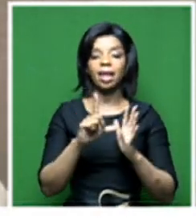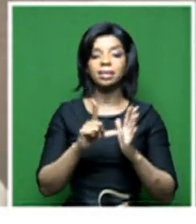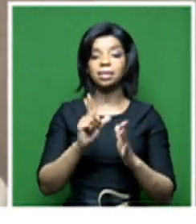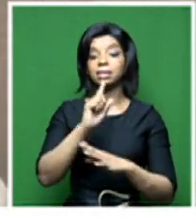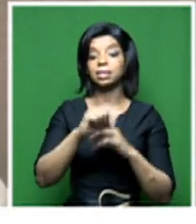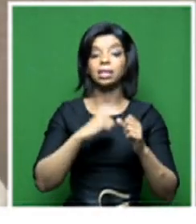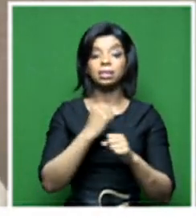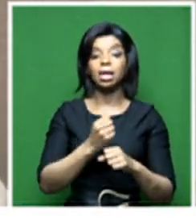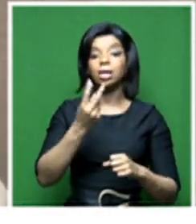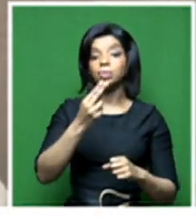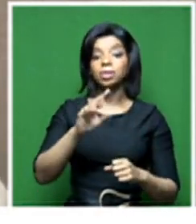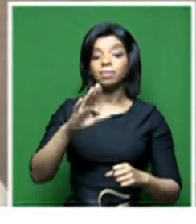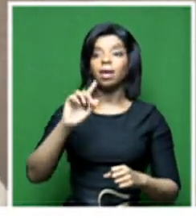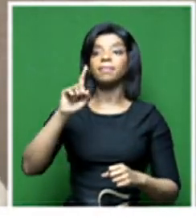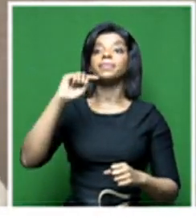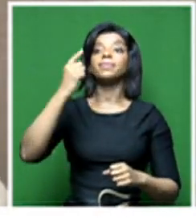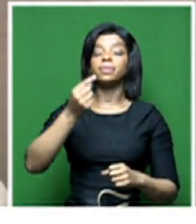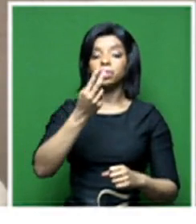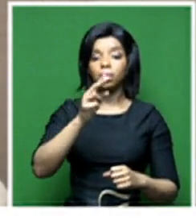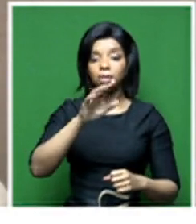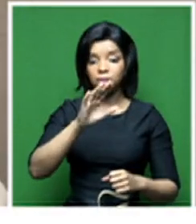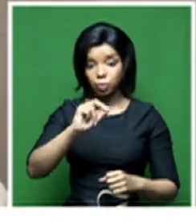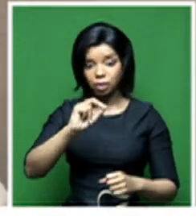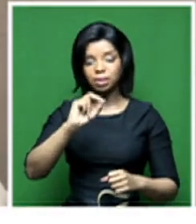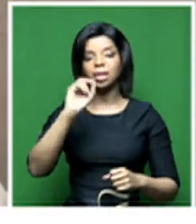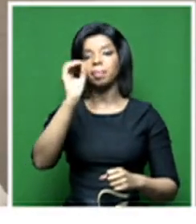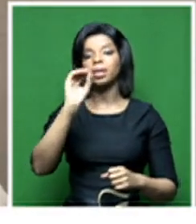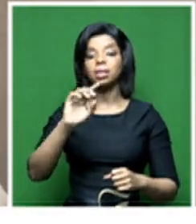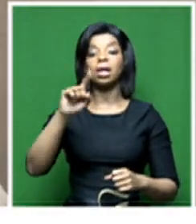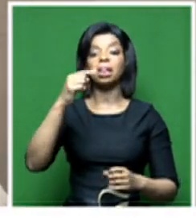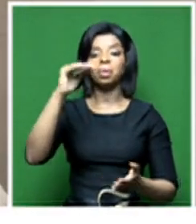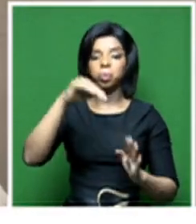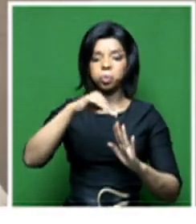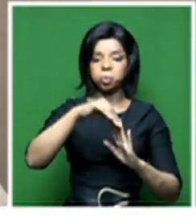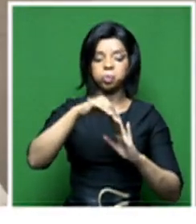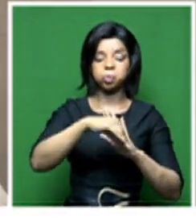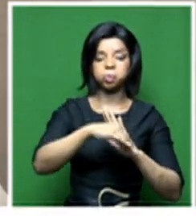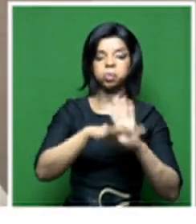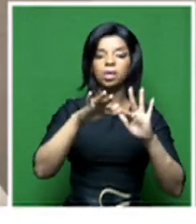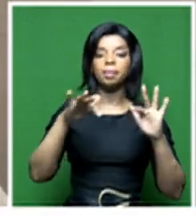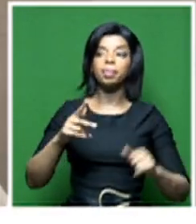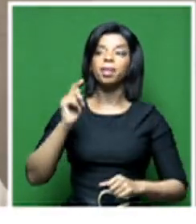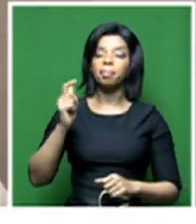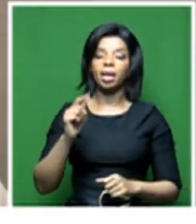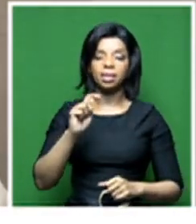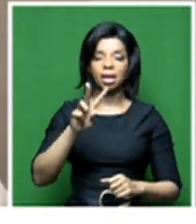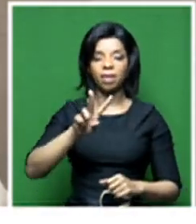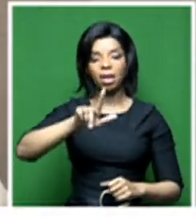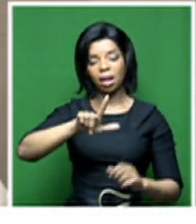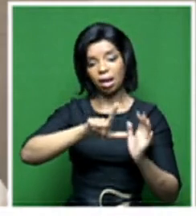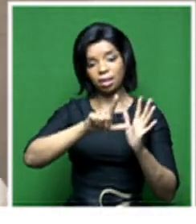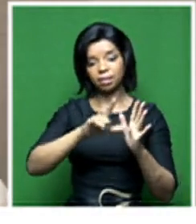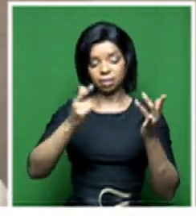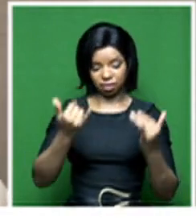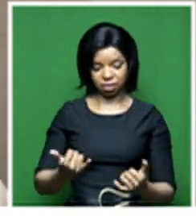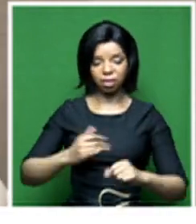20%. It's costing you a good 15% to 20% of the income that you're getting to collect the TV licences. It's now time